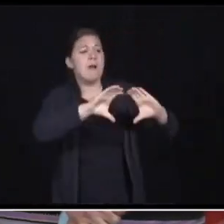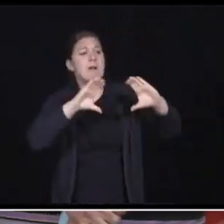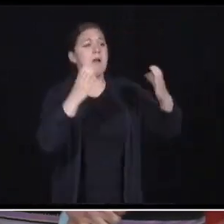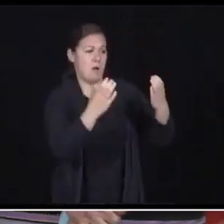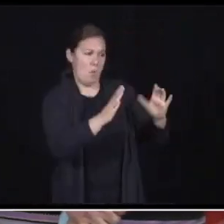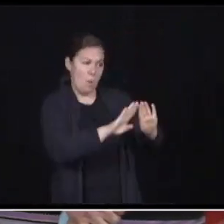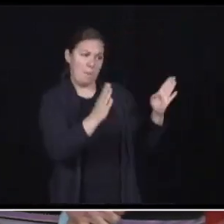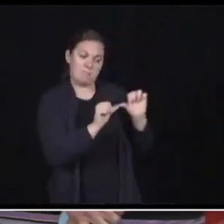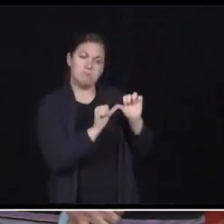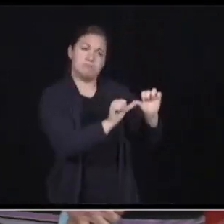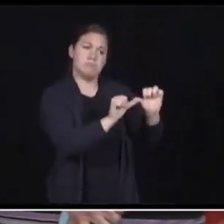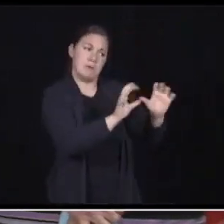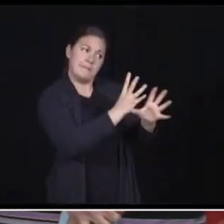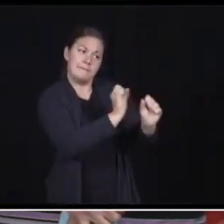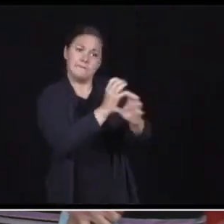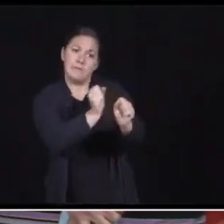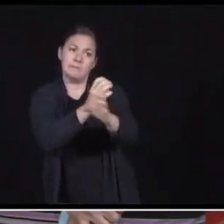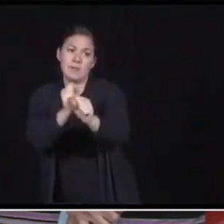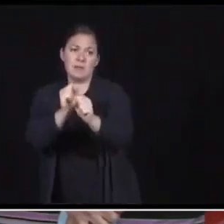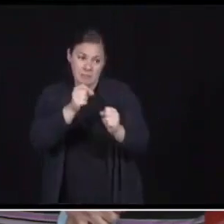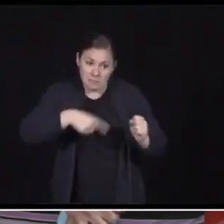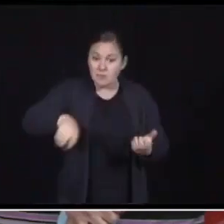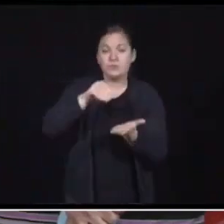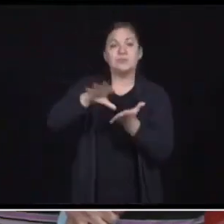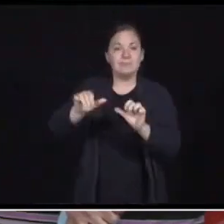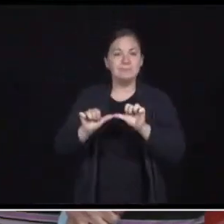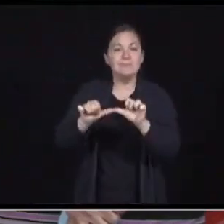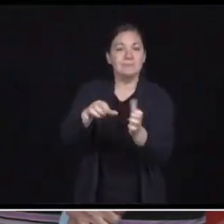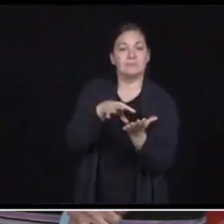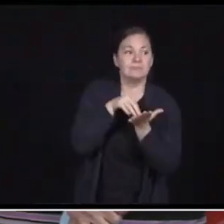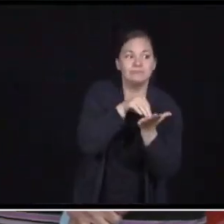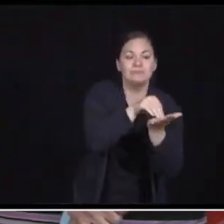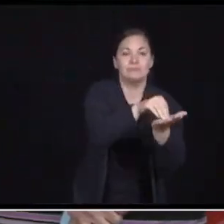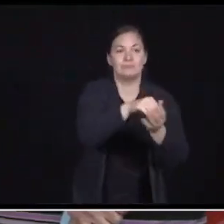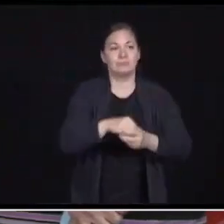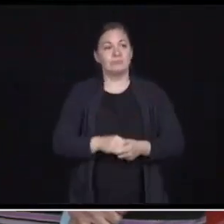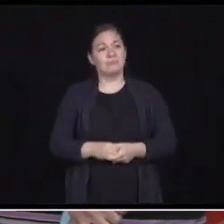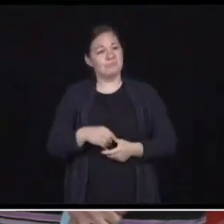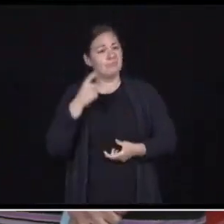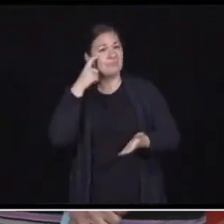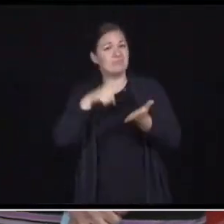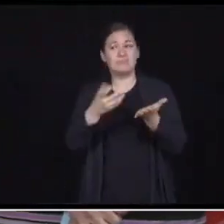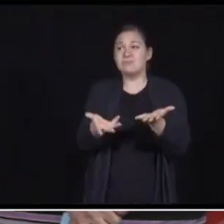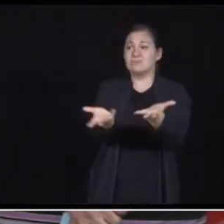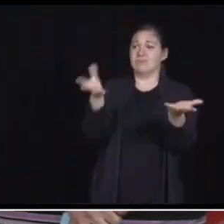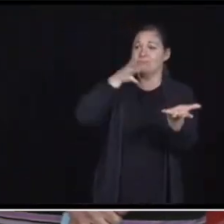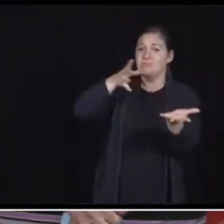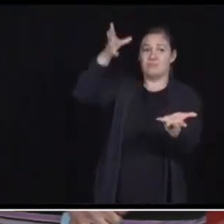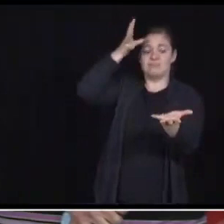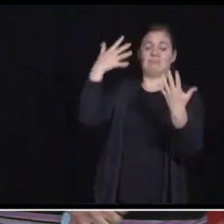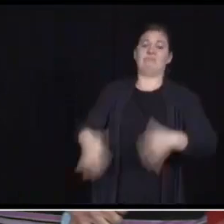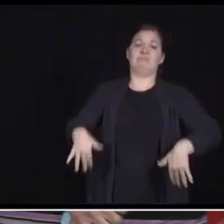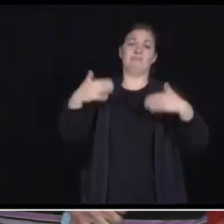And students continue to learn. And I want to take a moment to recognize all the parents out there. You have been absolutely